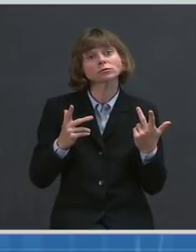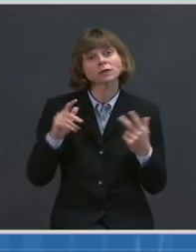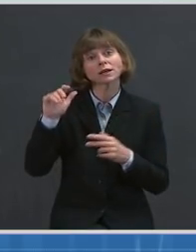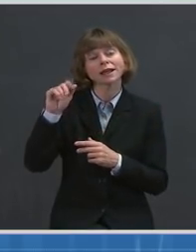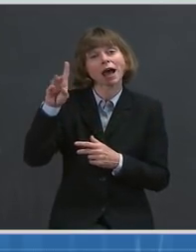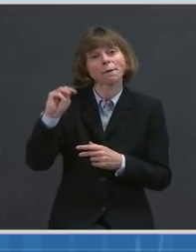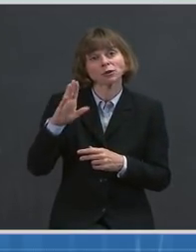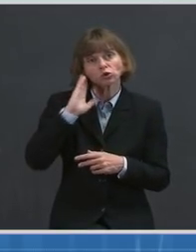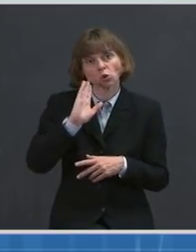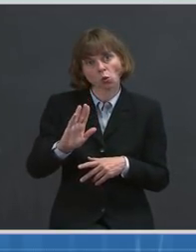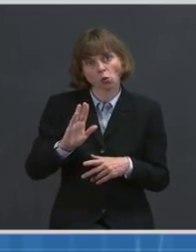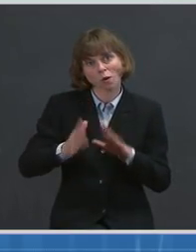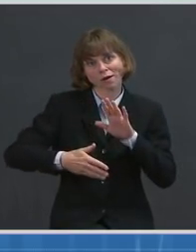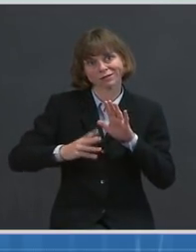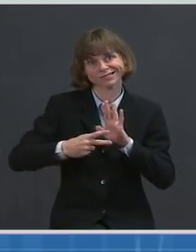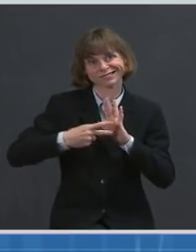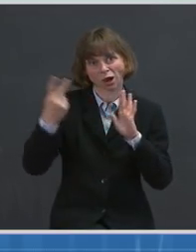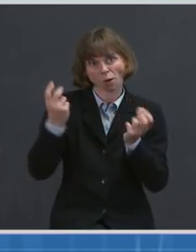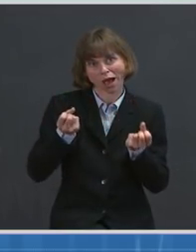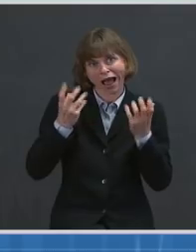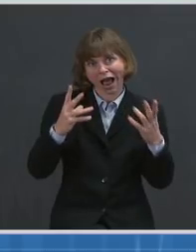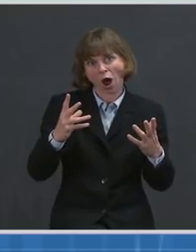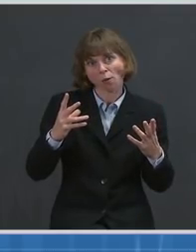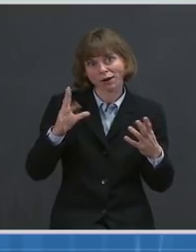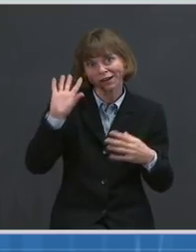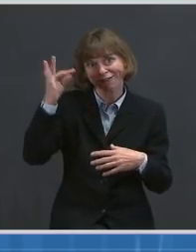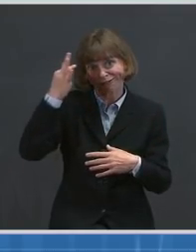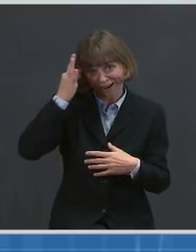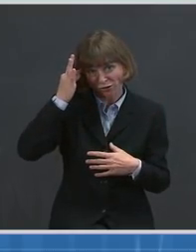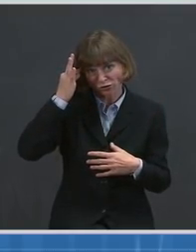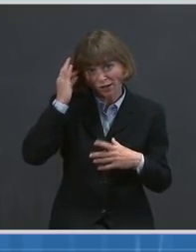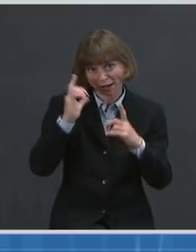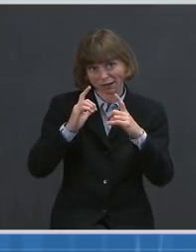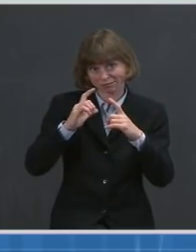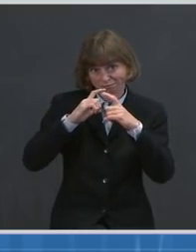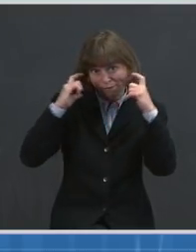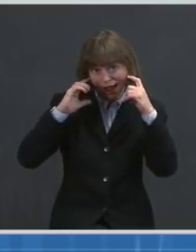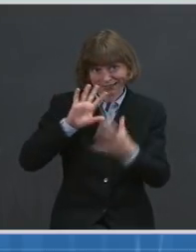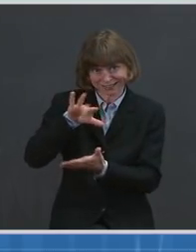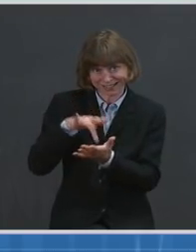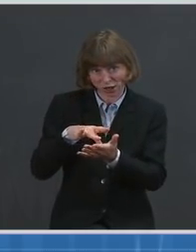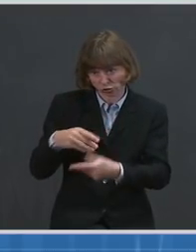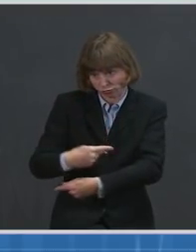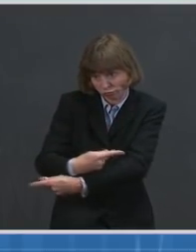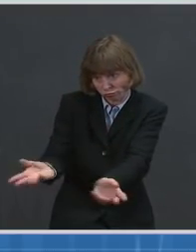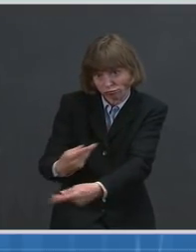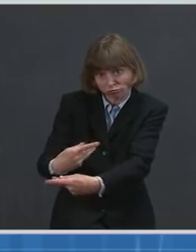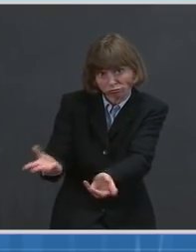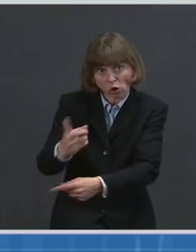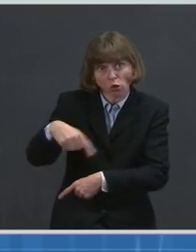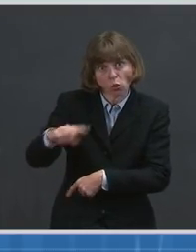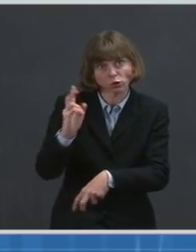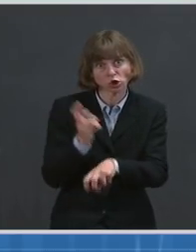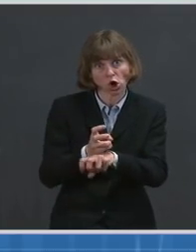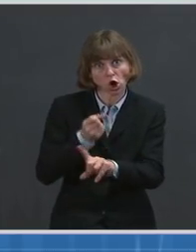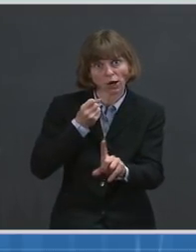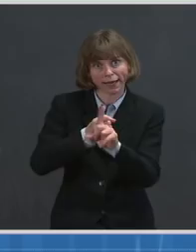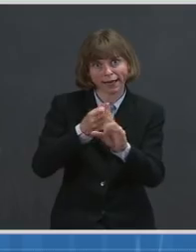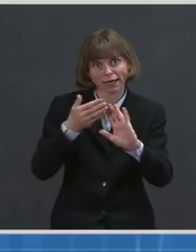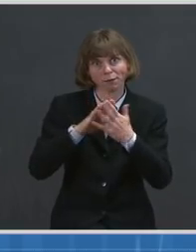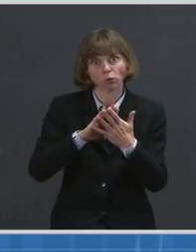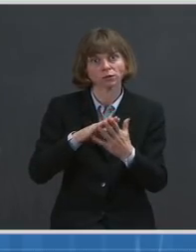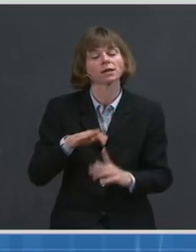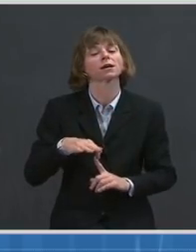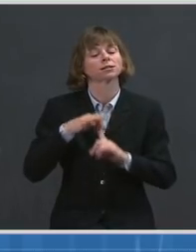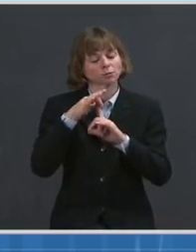the hardest hit communities. Sorry, to ensure that we've reached those hardest hit communities. Many of these sites will include mobile operations to further